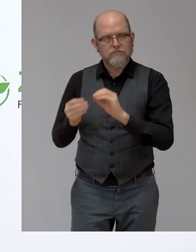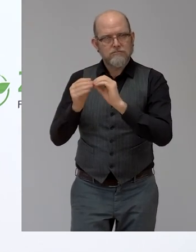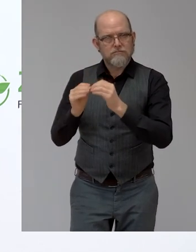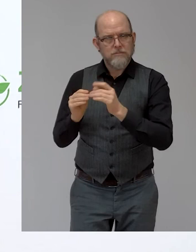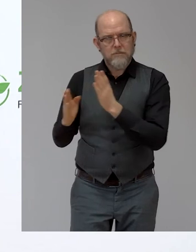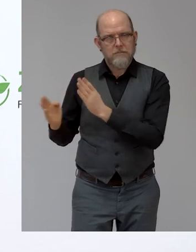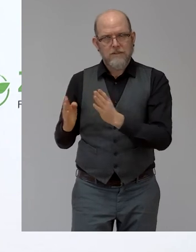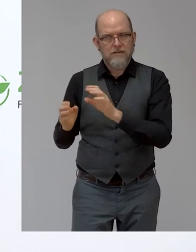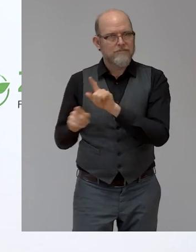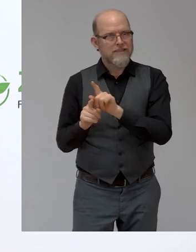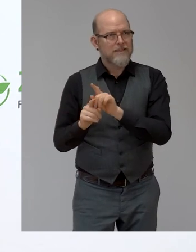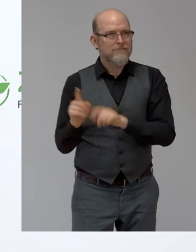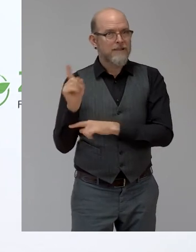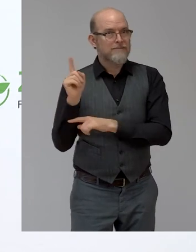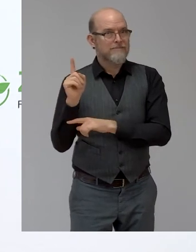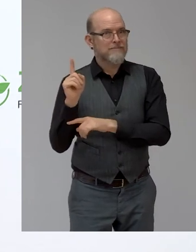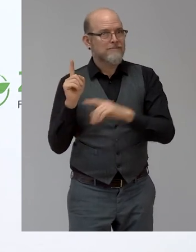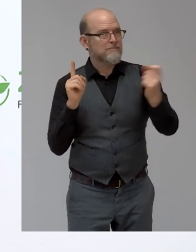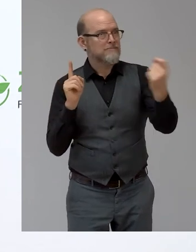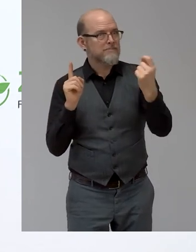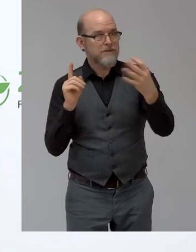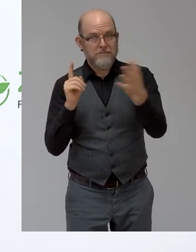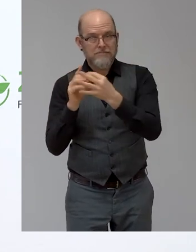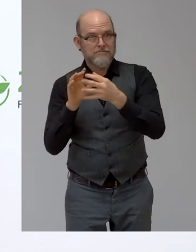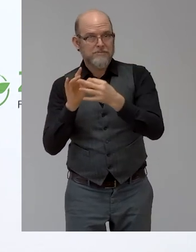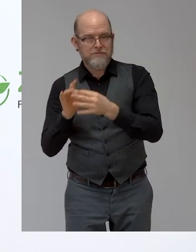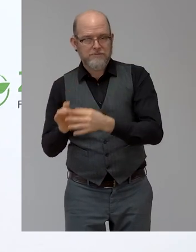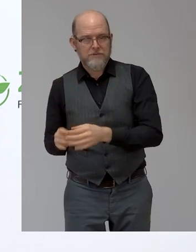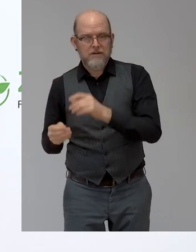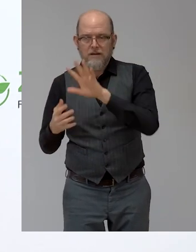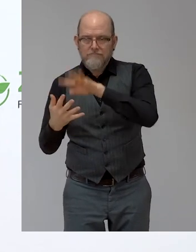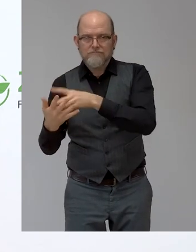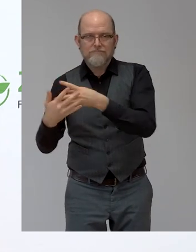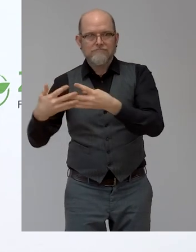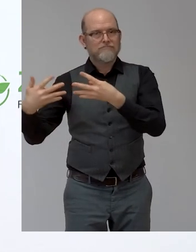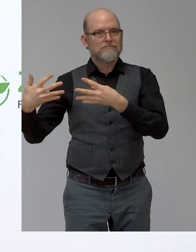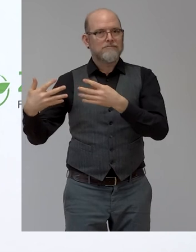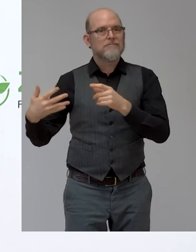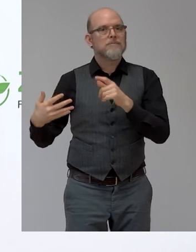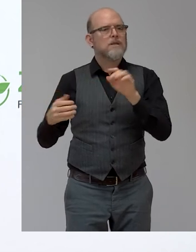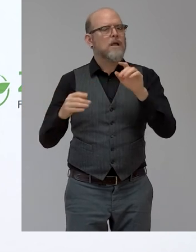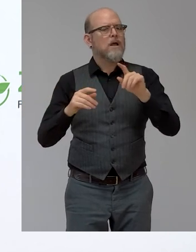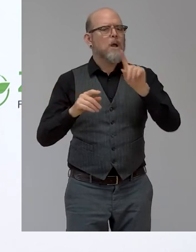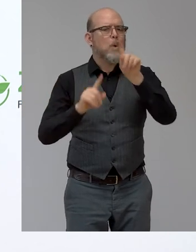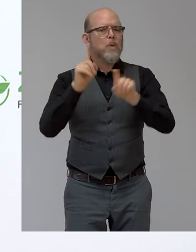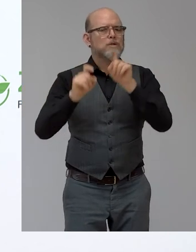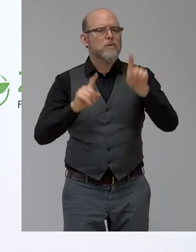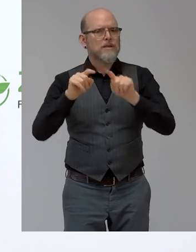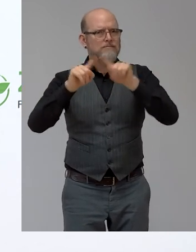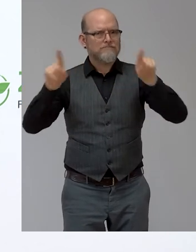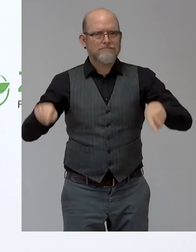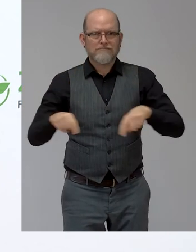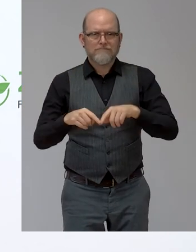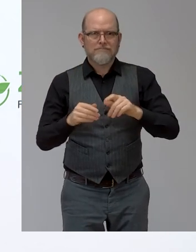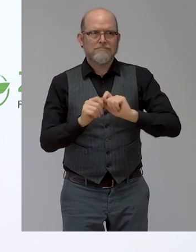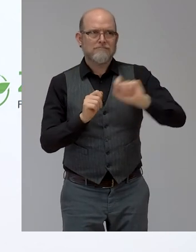All the questionnaires are out. The contact database is out. And we have a special platform